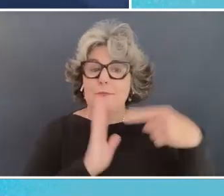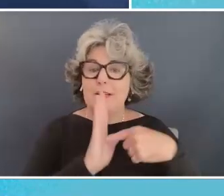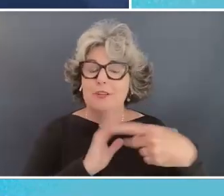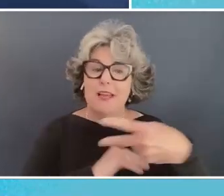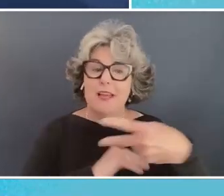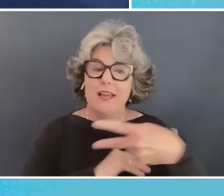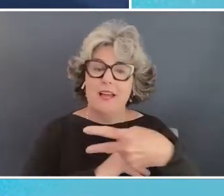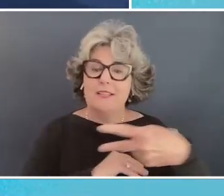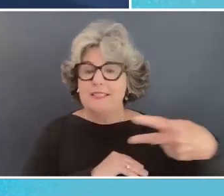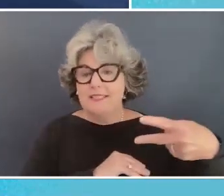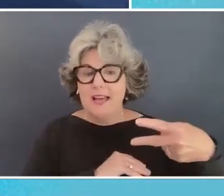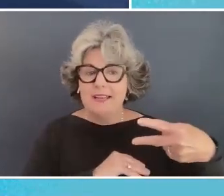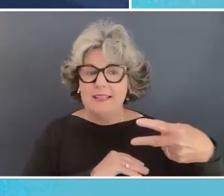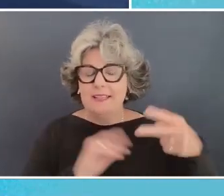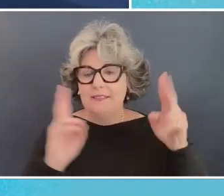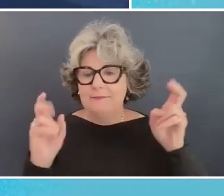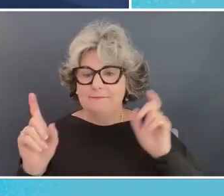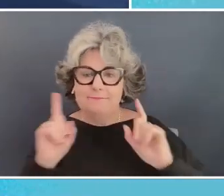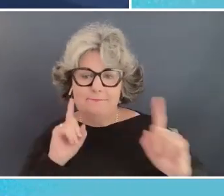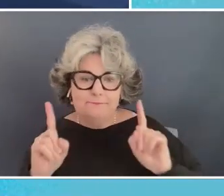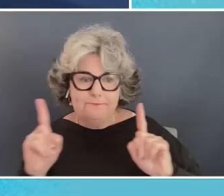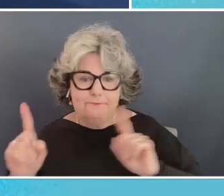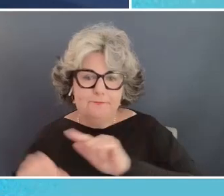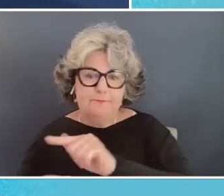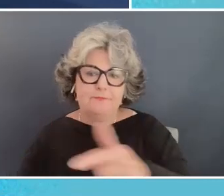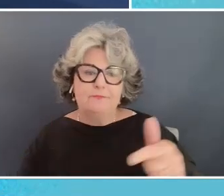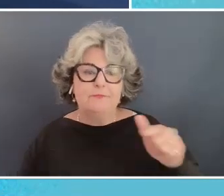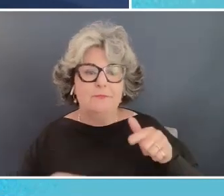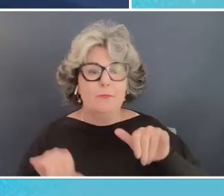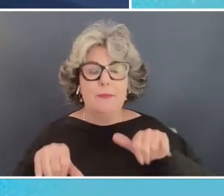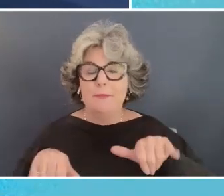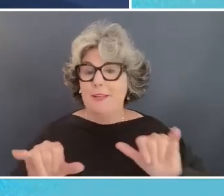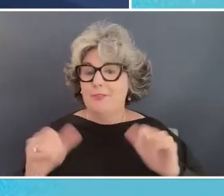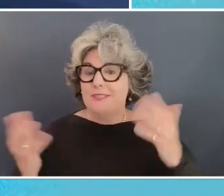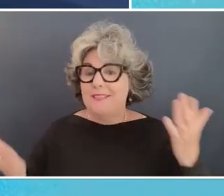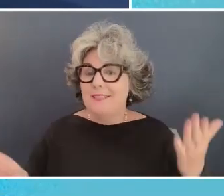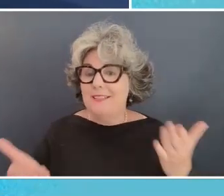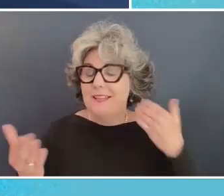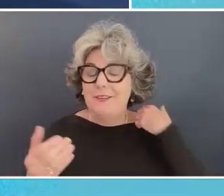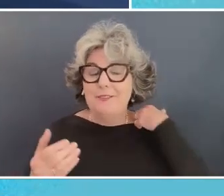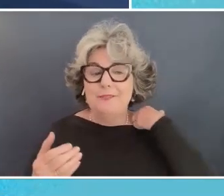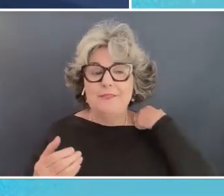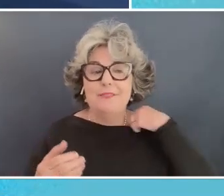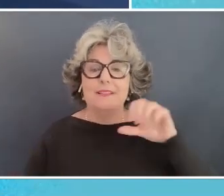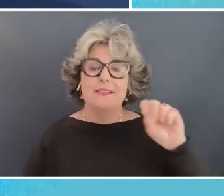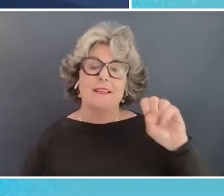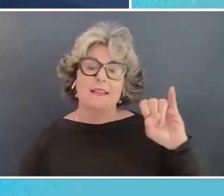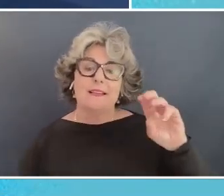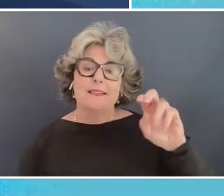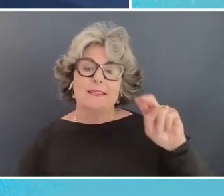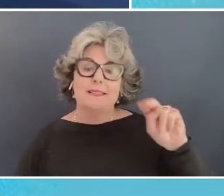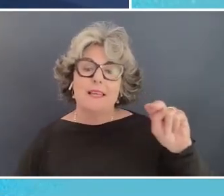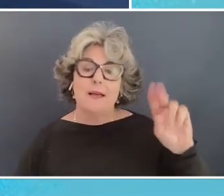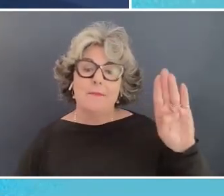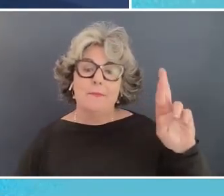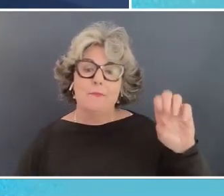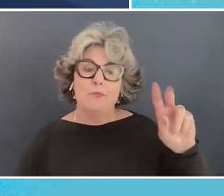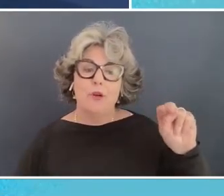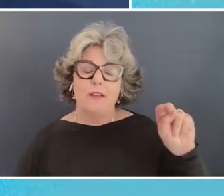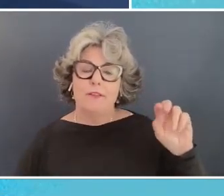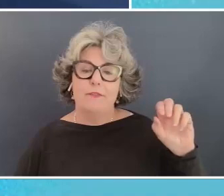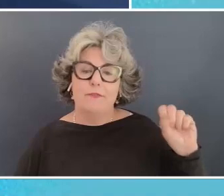lightning talks uh for those who are still here um simon brown from sight savers